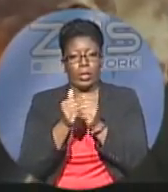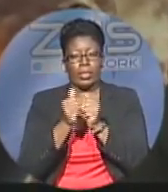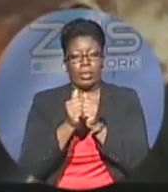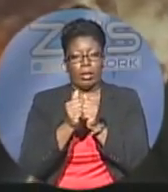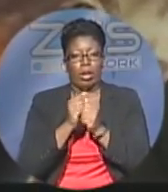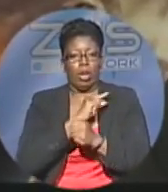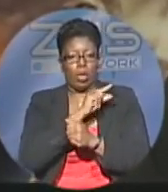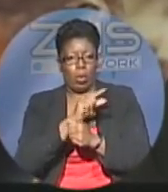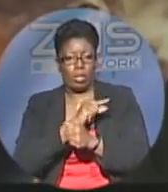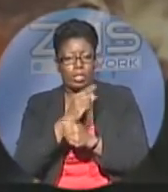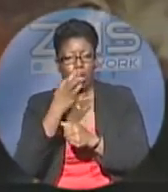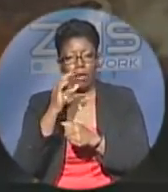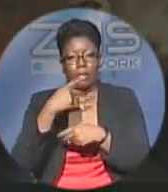quality of the production. was amazing.